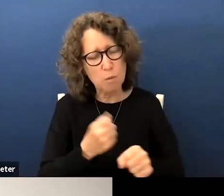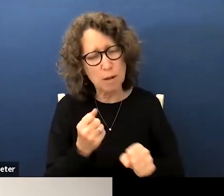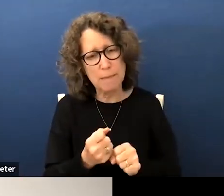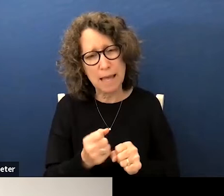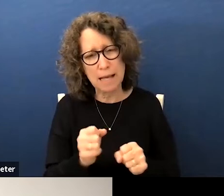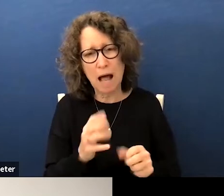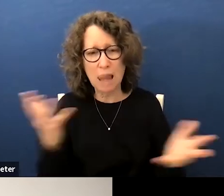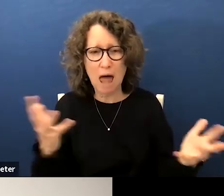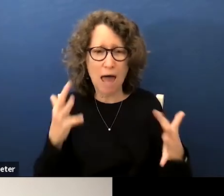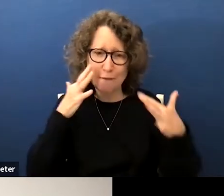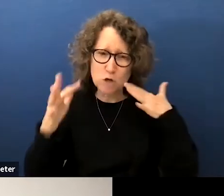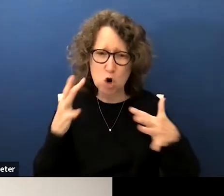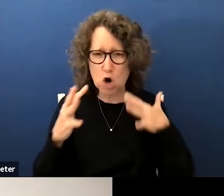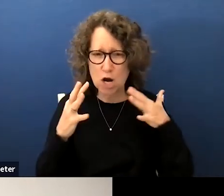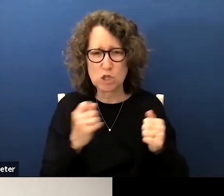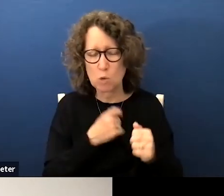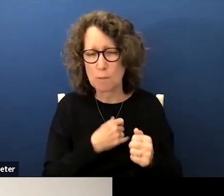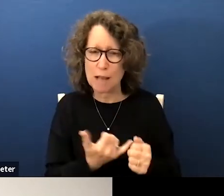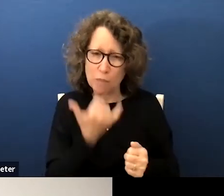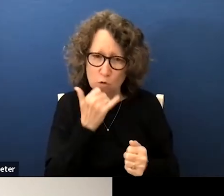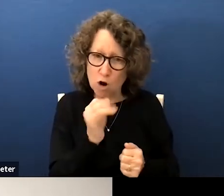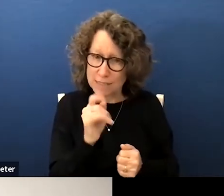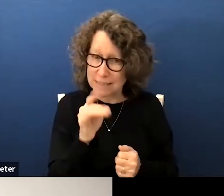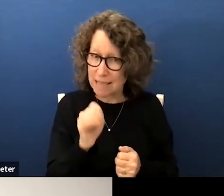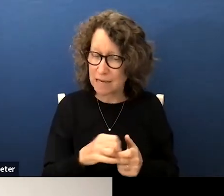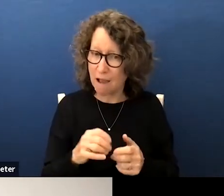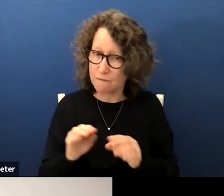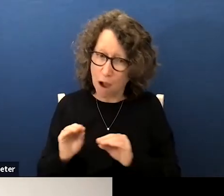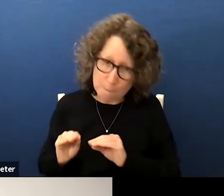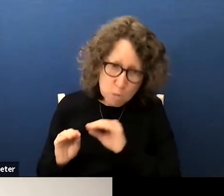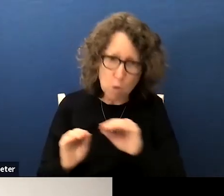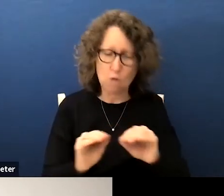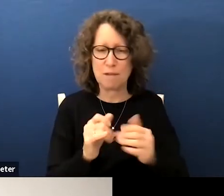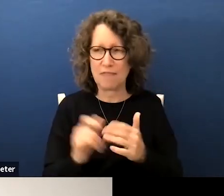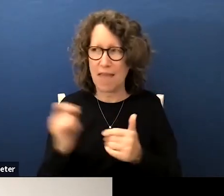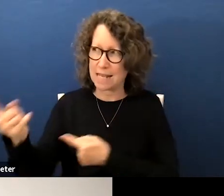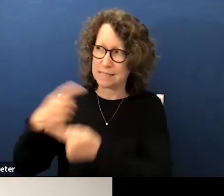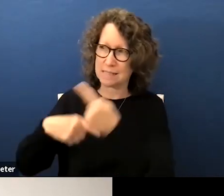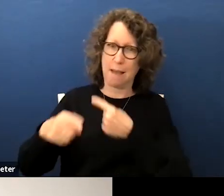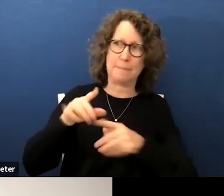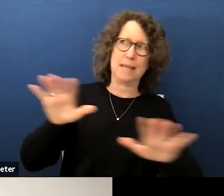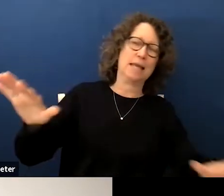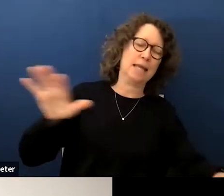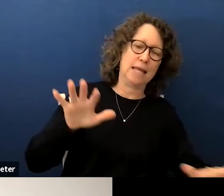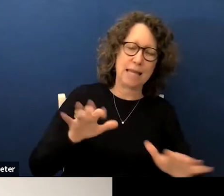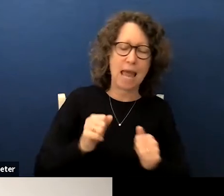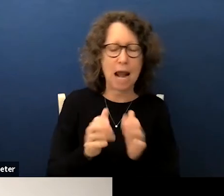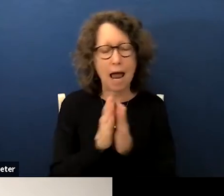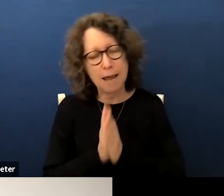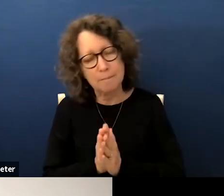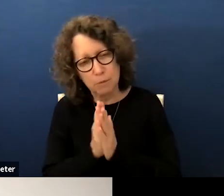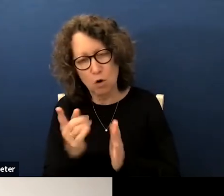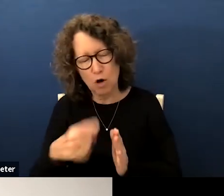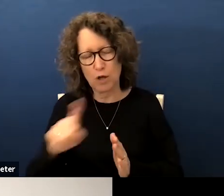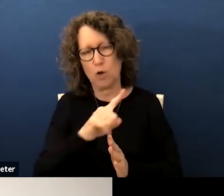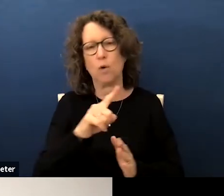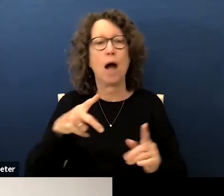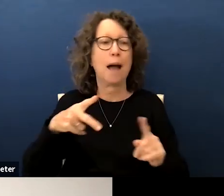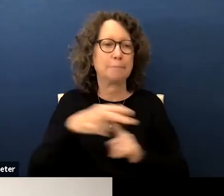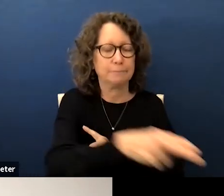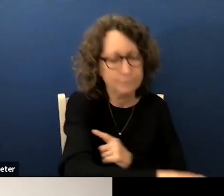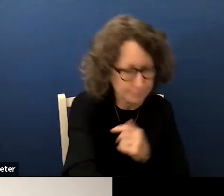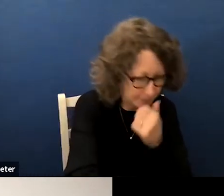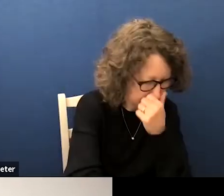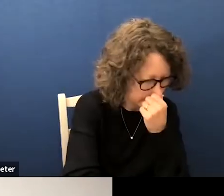plenty of noise for it you're going to be on the wrong side of a movement that is coming your way and i implore you read emily